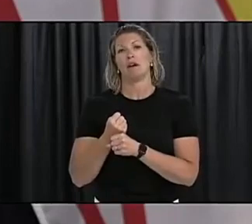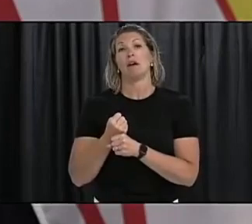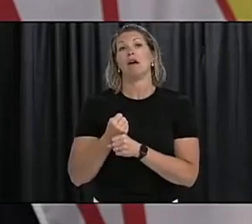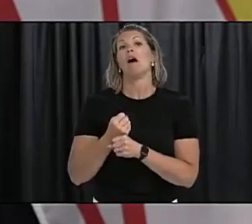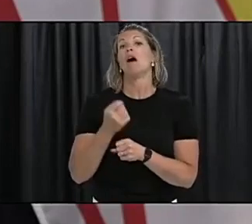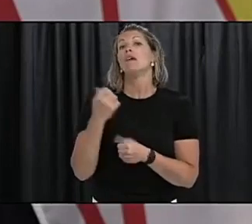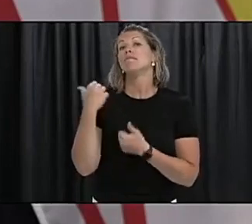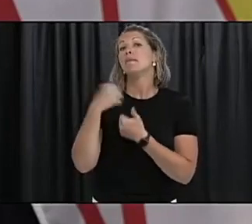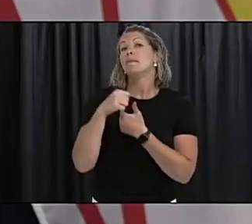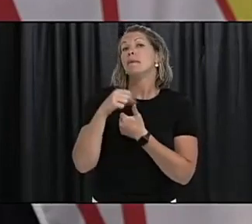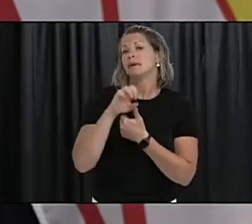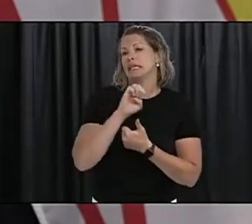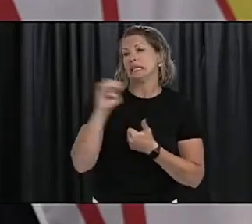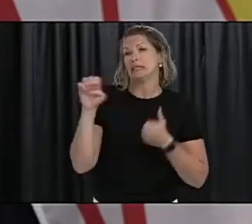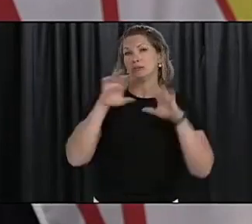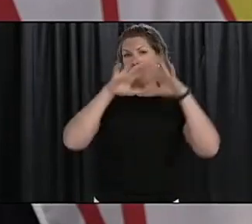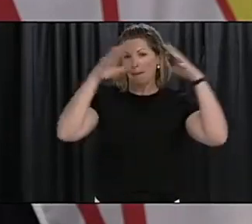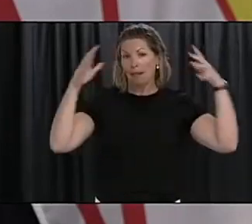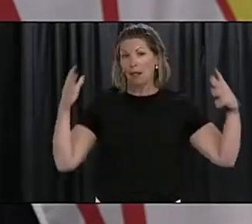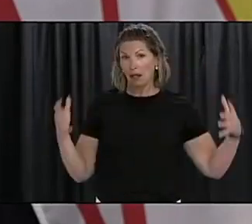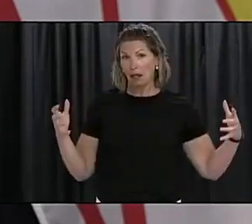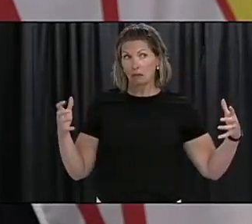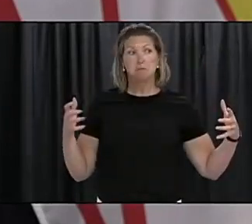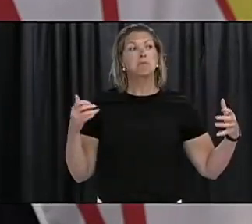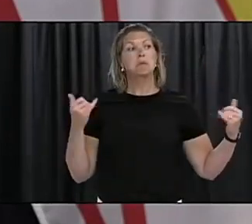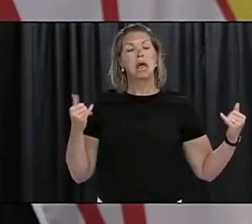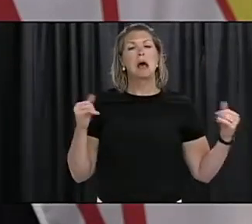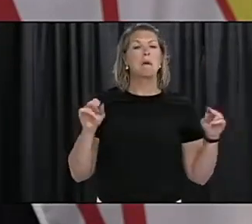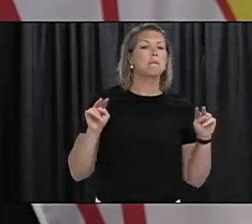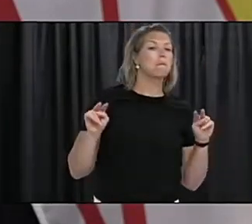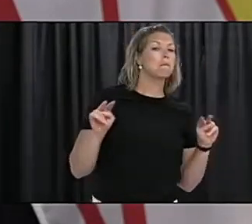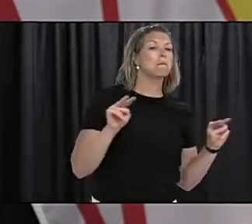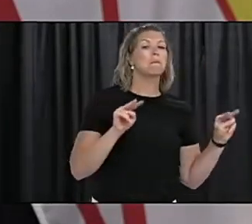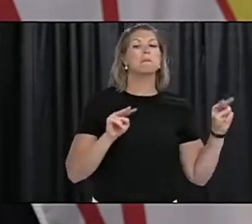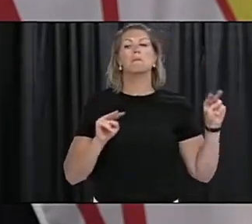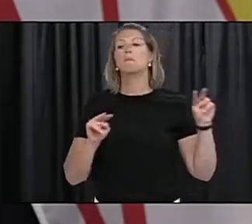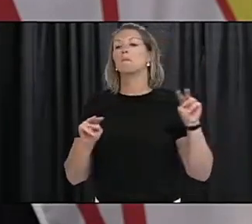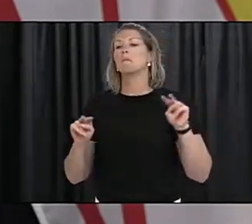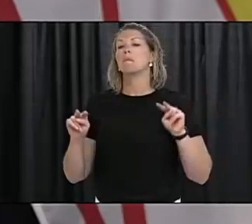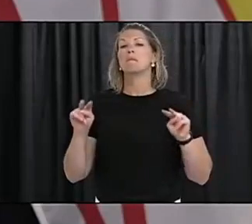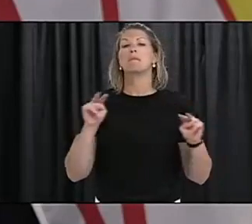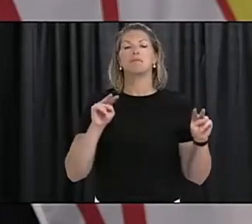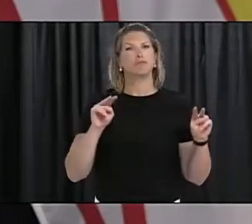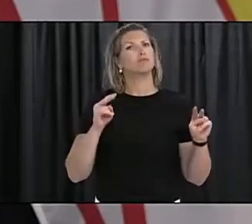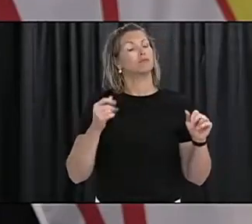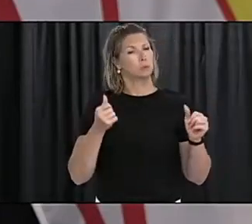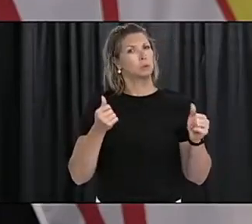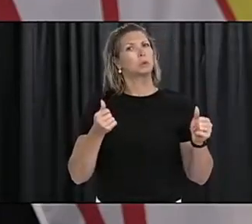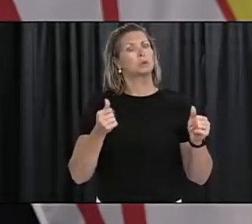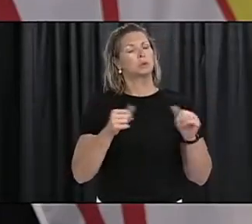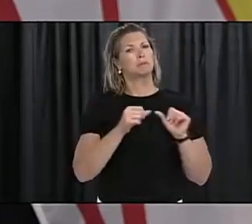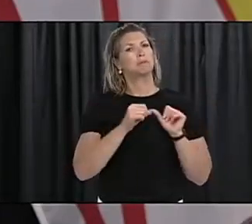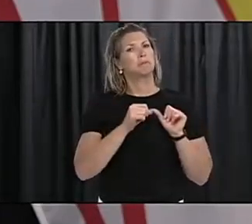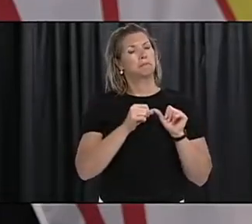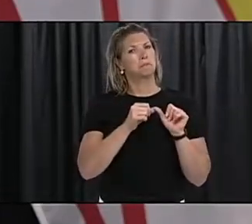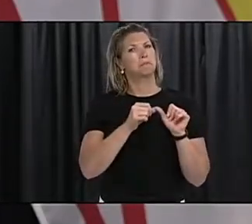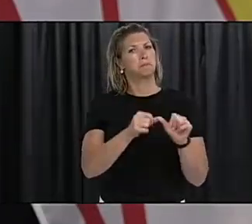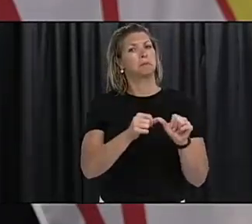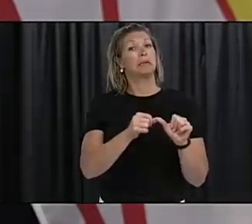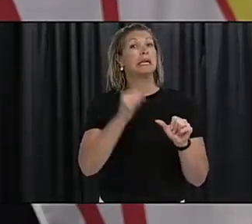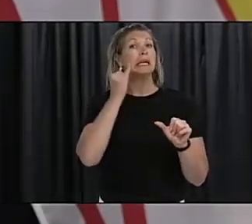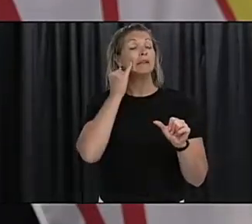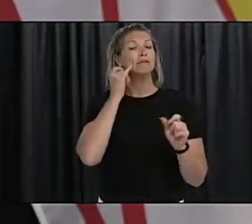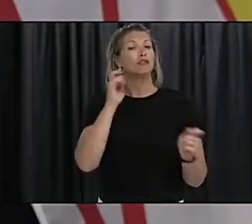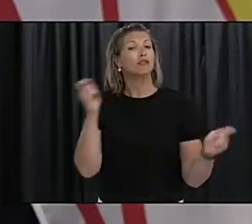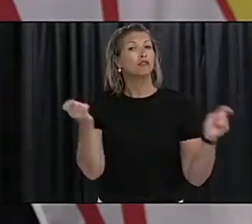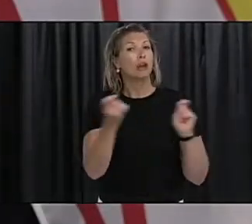further expansion, I can assure you that we will inform you well in advance. This is what we've done in the past in all other